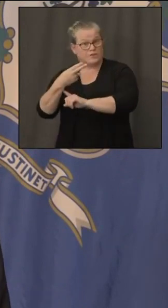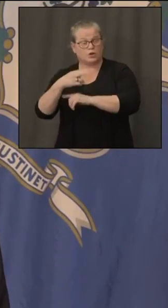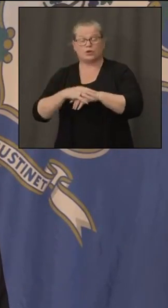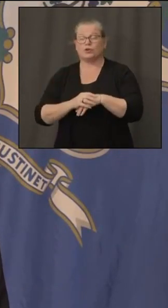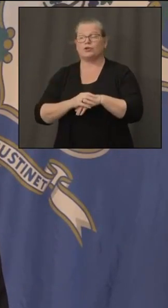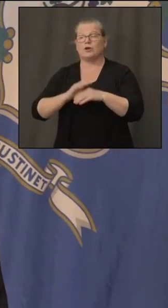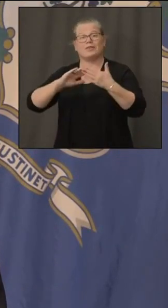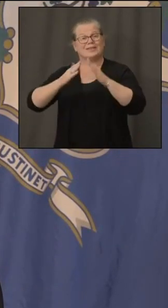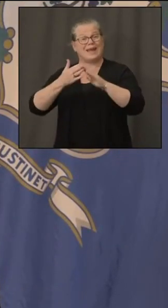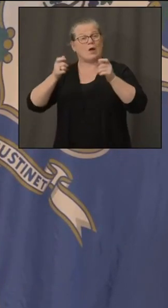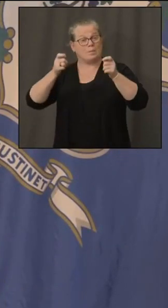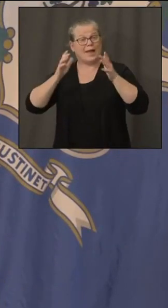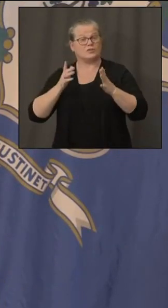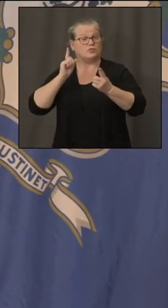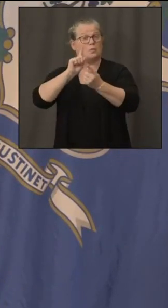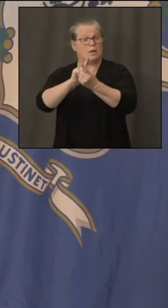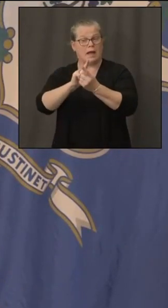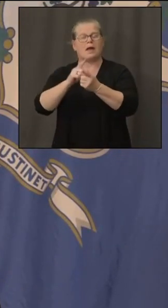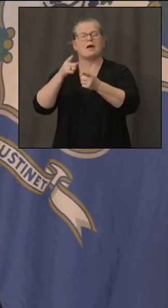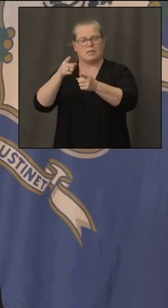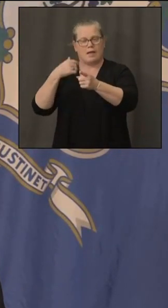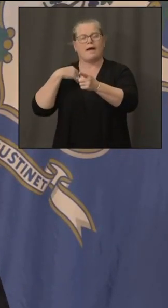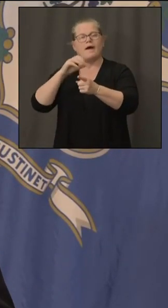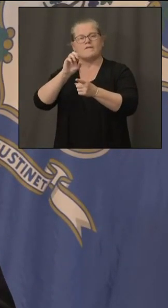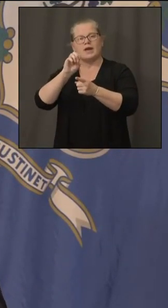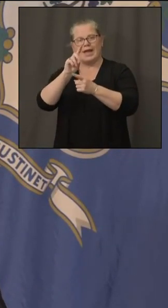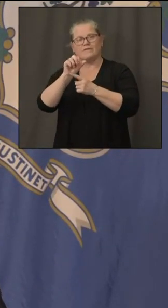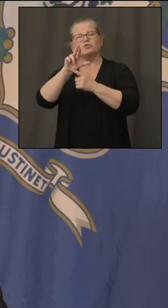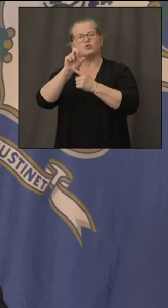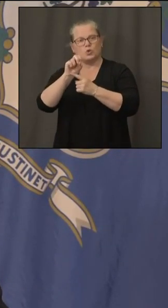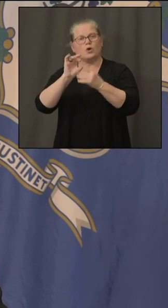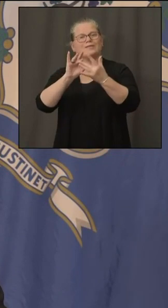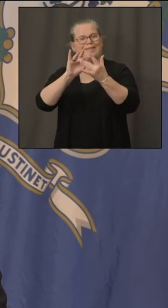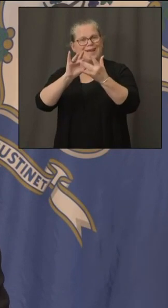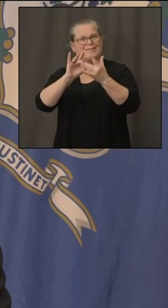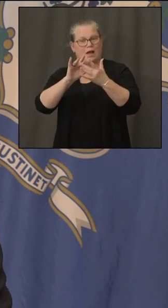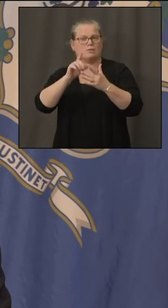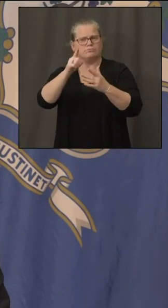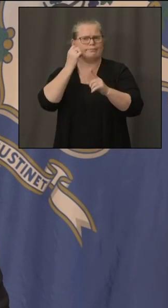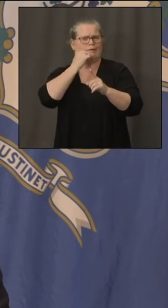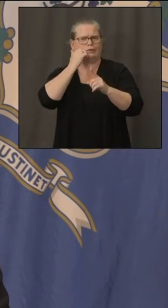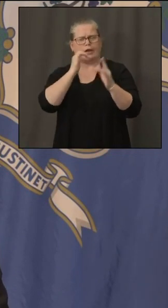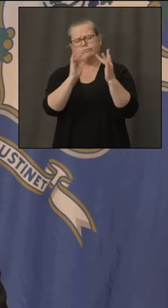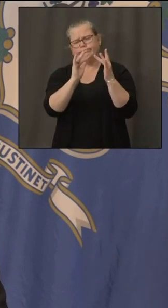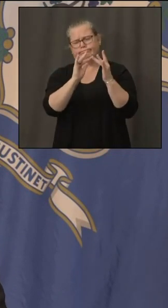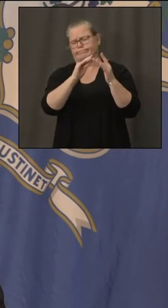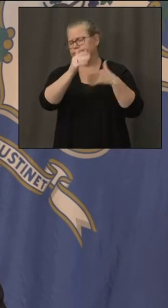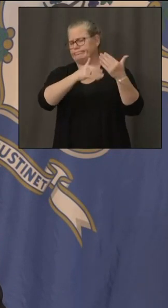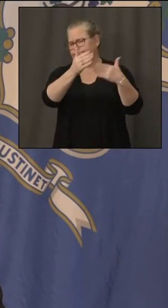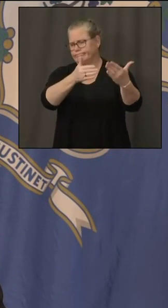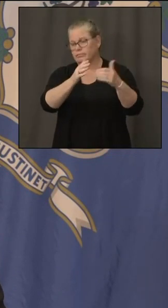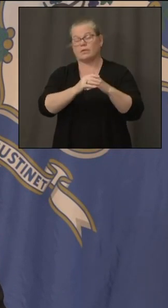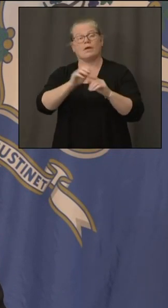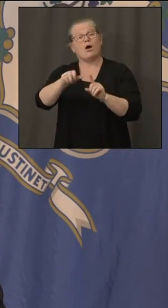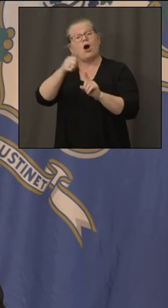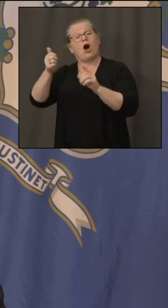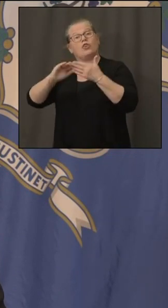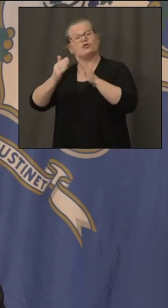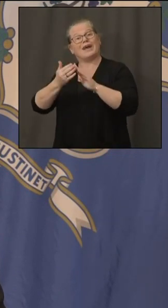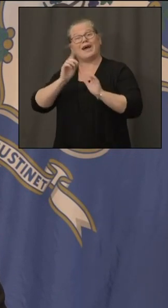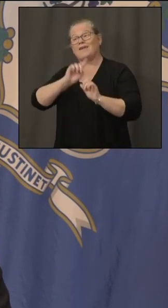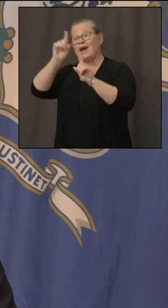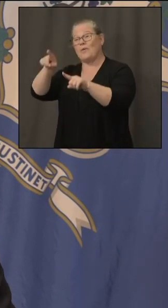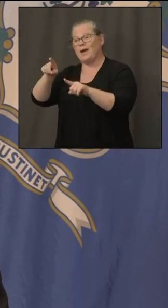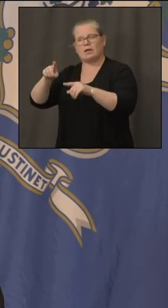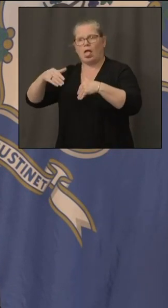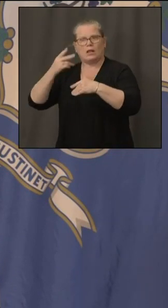liaison and they're in daily contact and then we went to another town and they hadn't seen a truck or anybody from ever source so it sounds